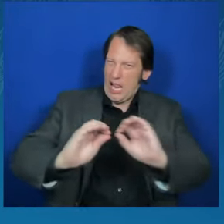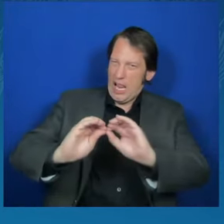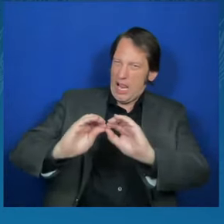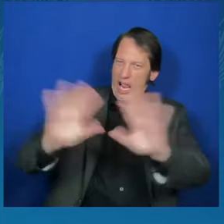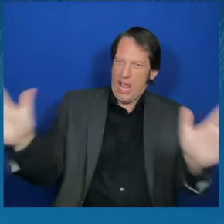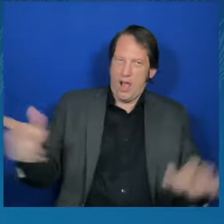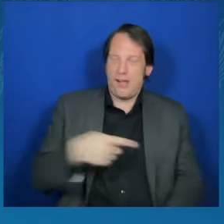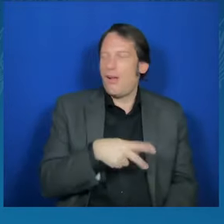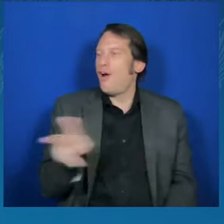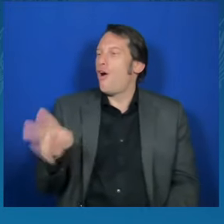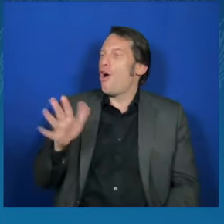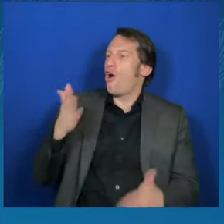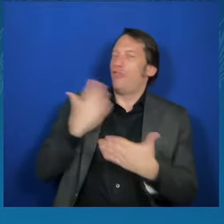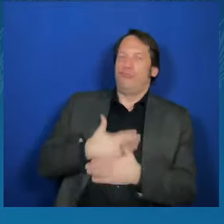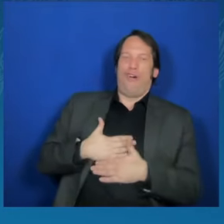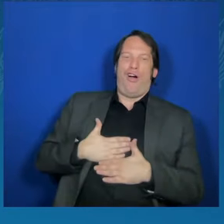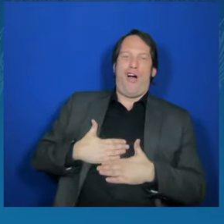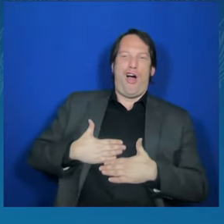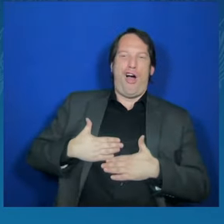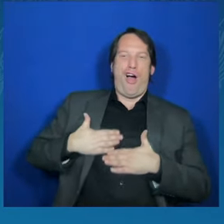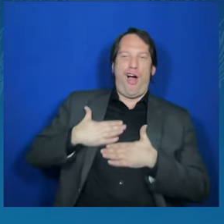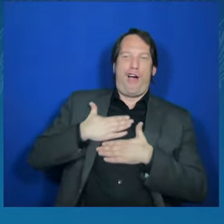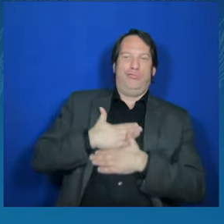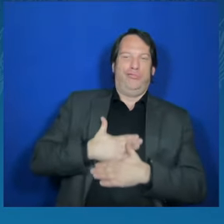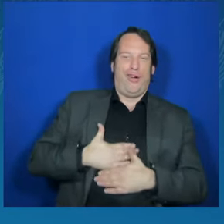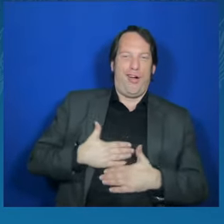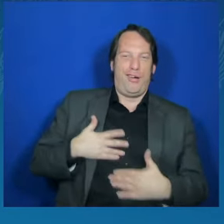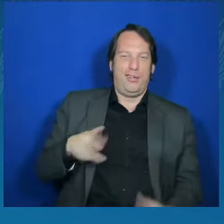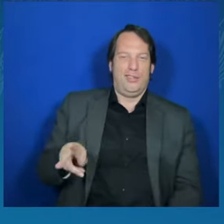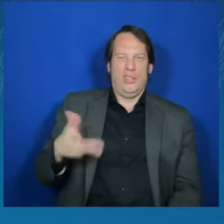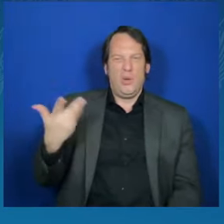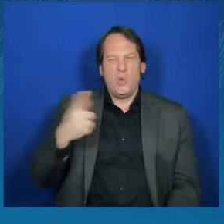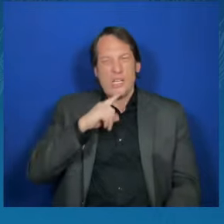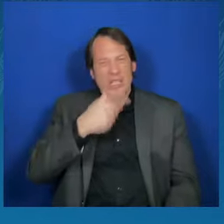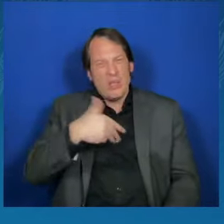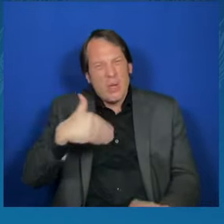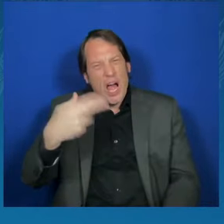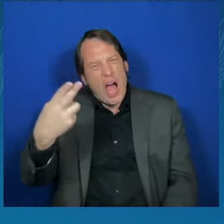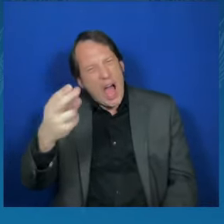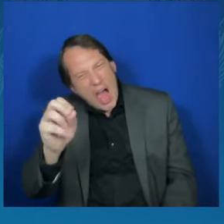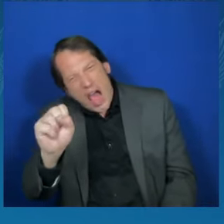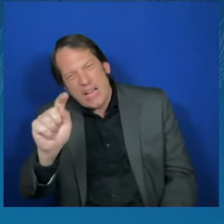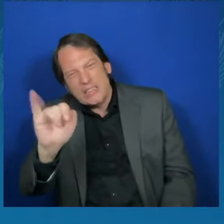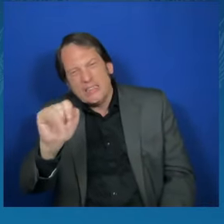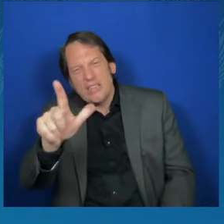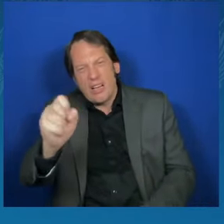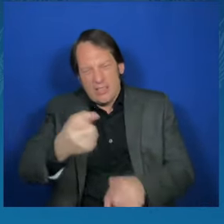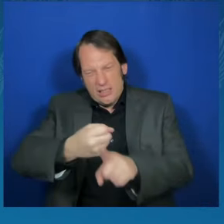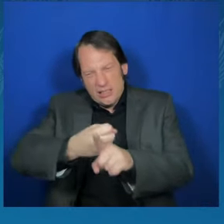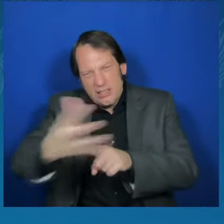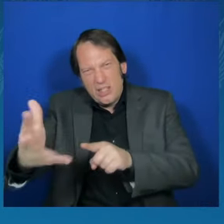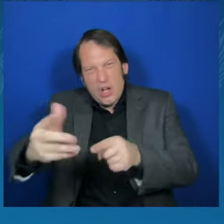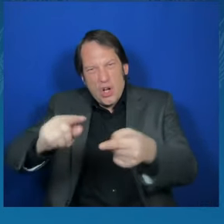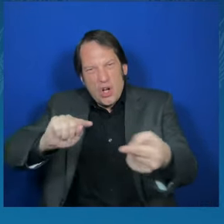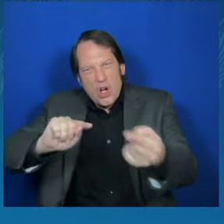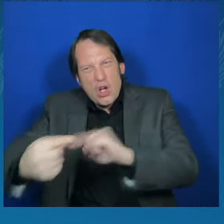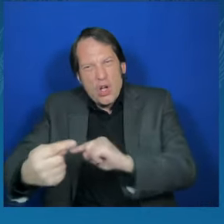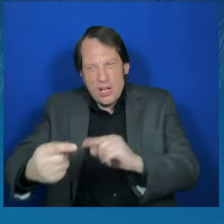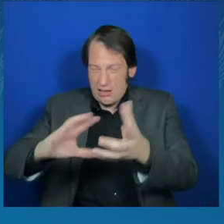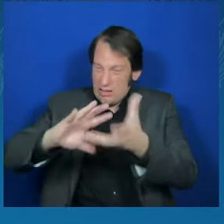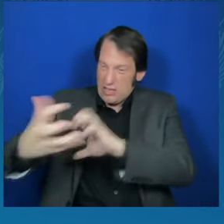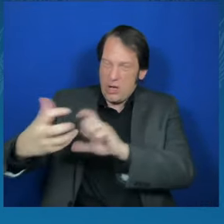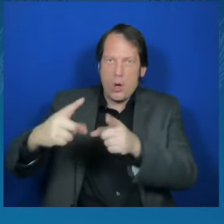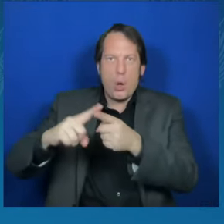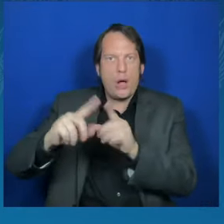fundamentally hostile to democratic principles, not to mention what we learned about in the last 24 hours